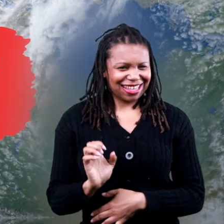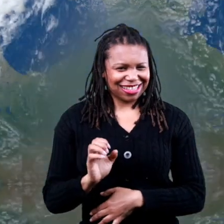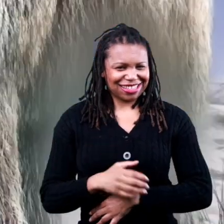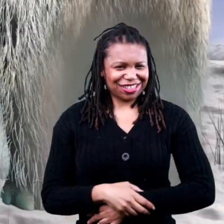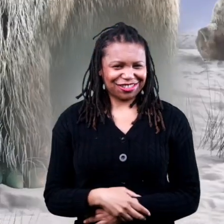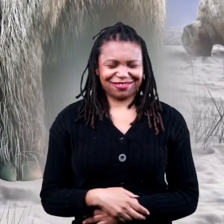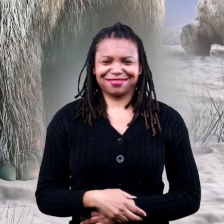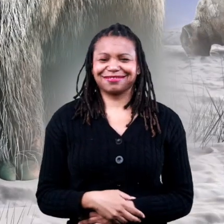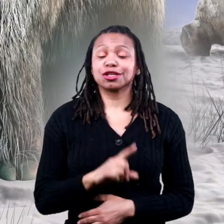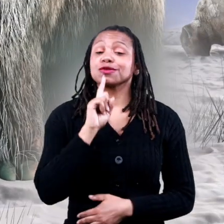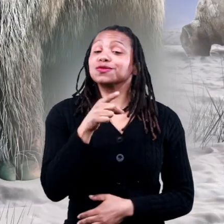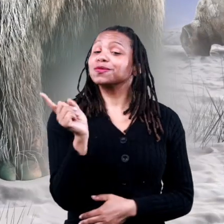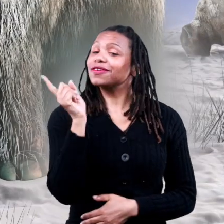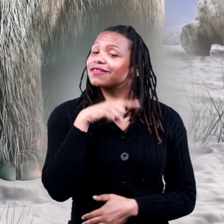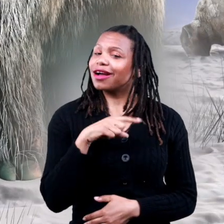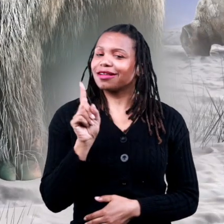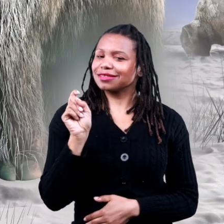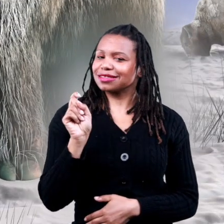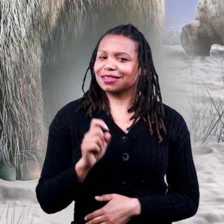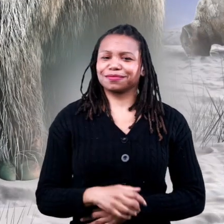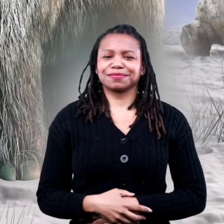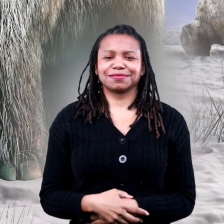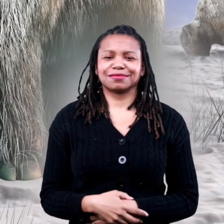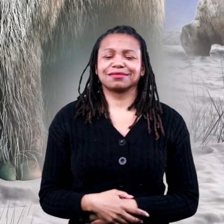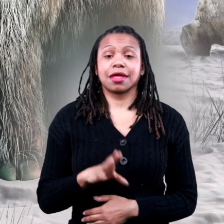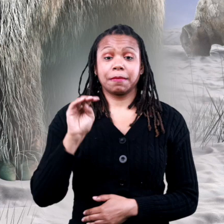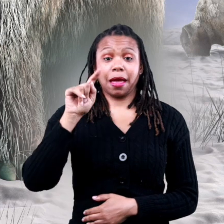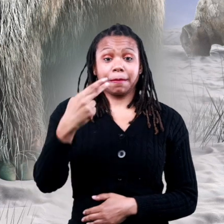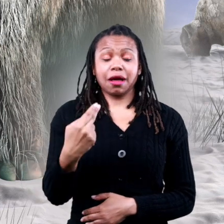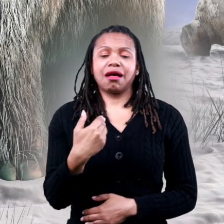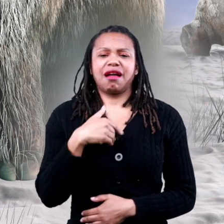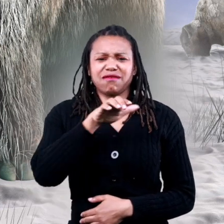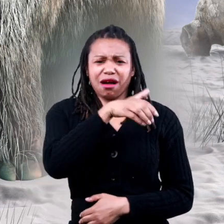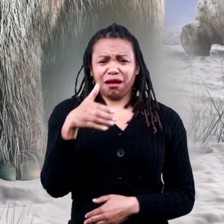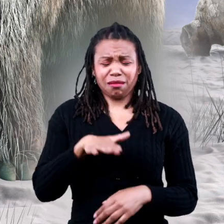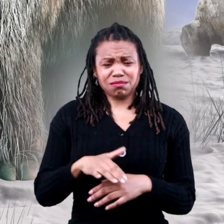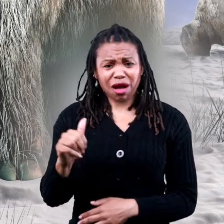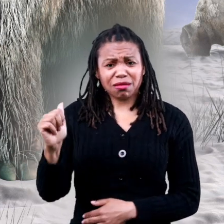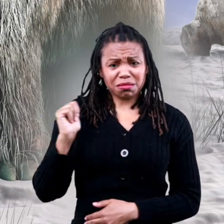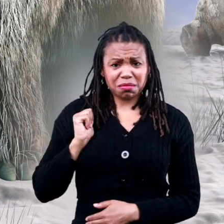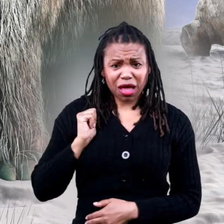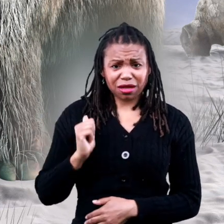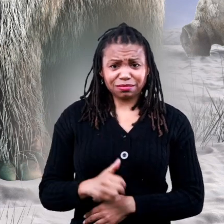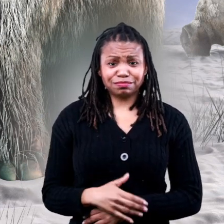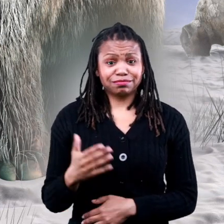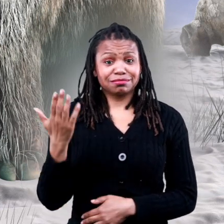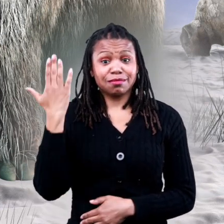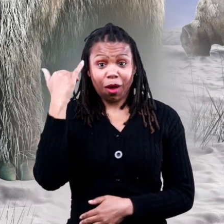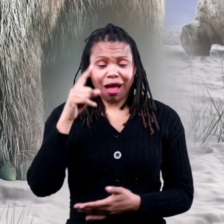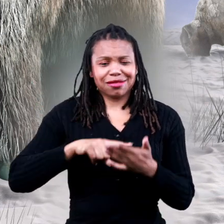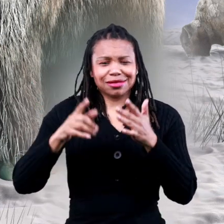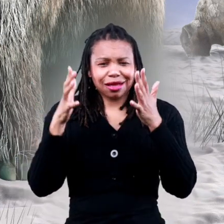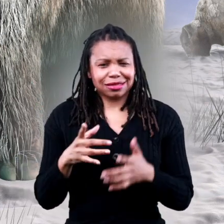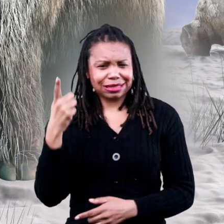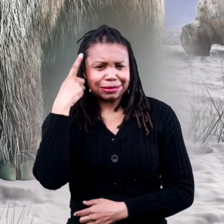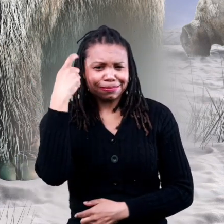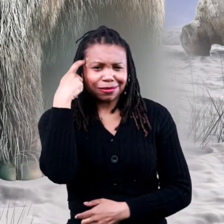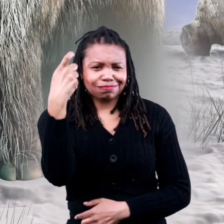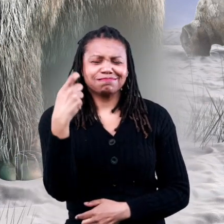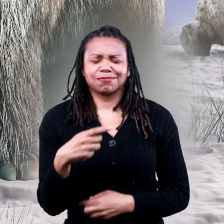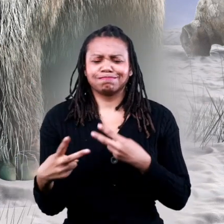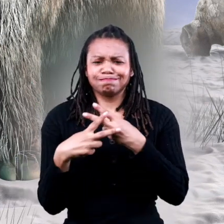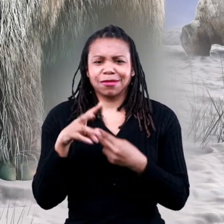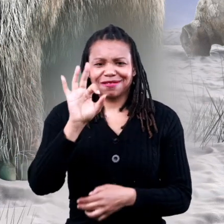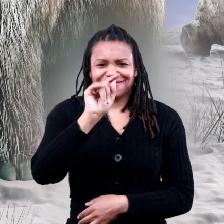true or false mammoths had a hump on their back which scientists